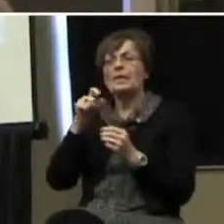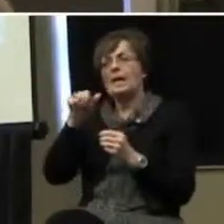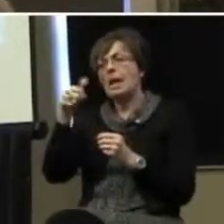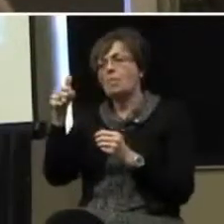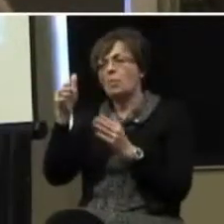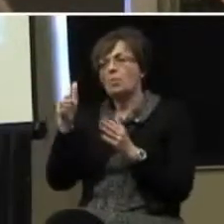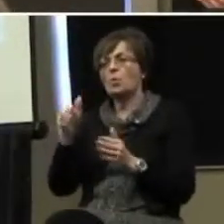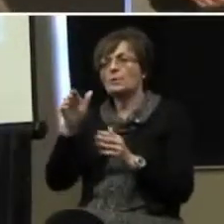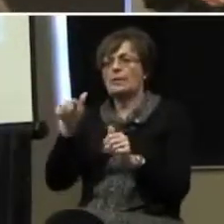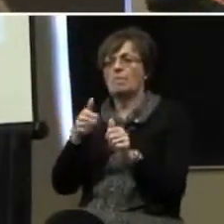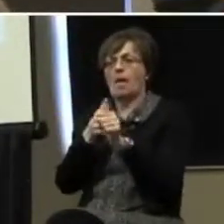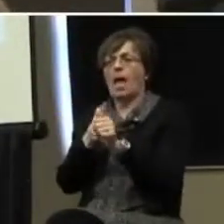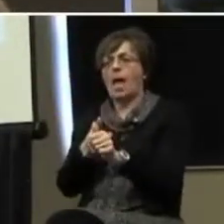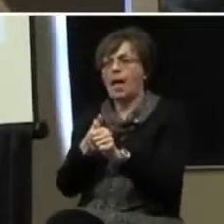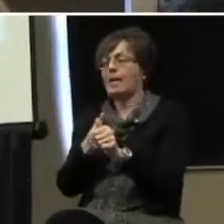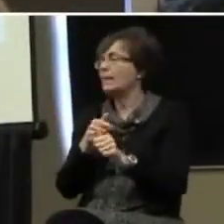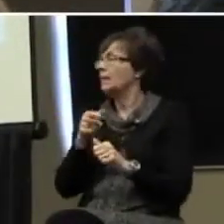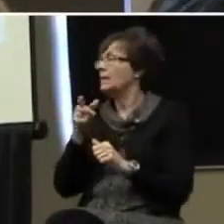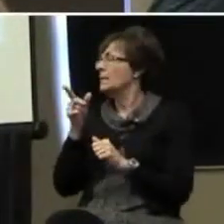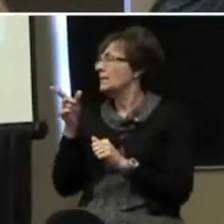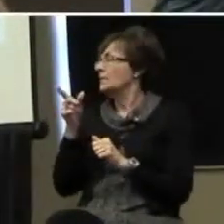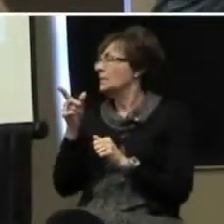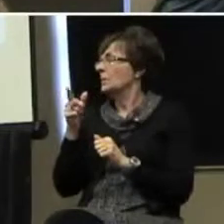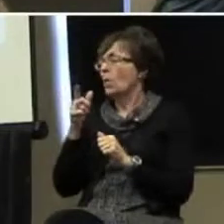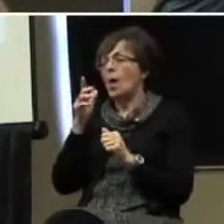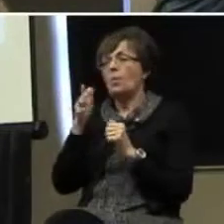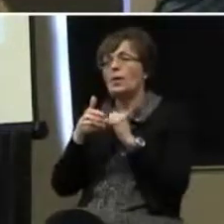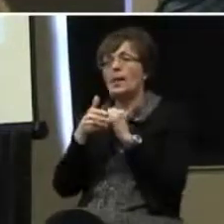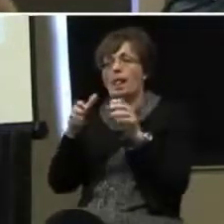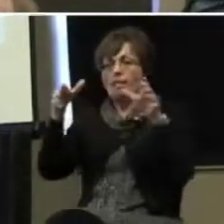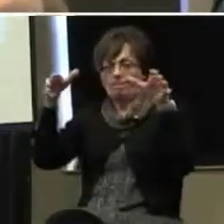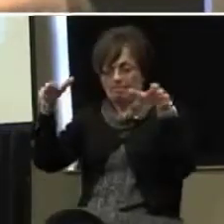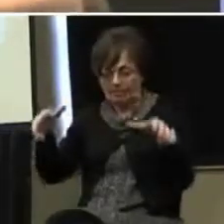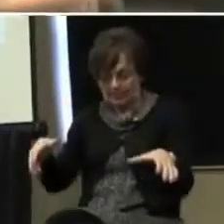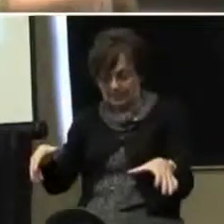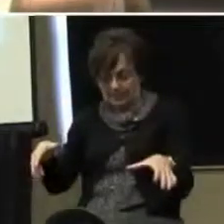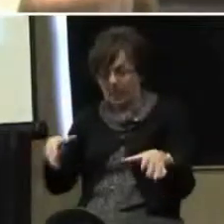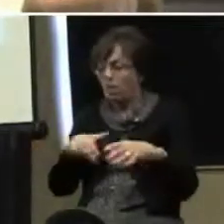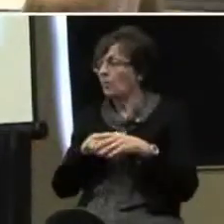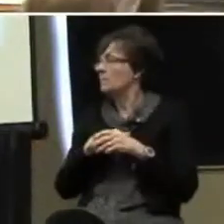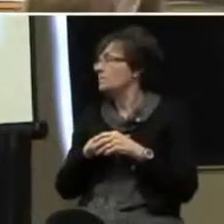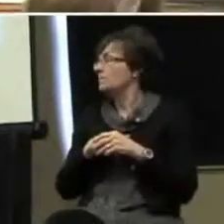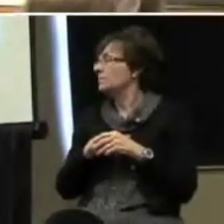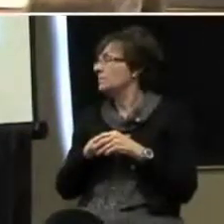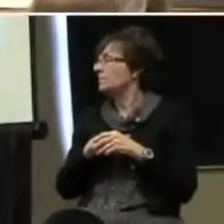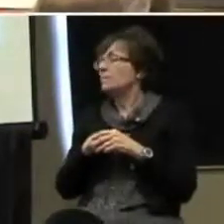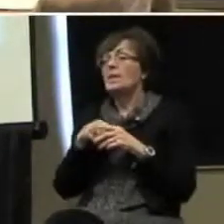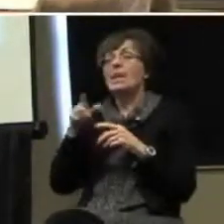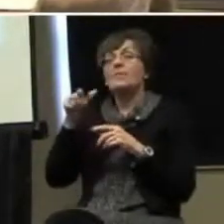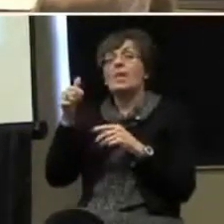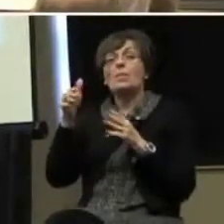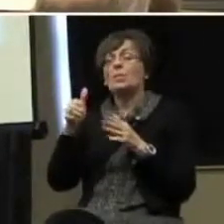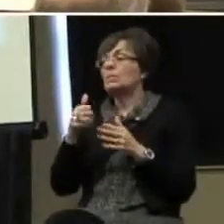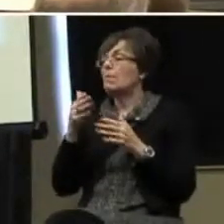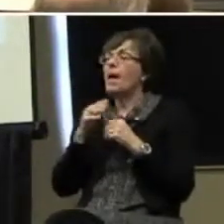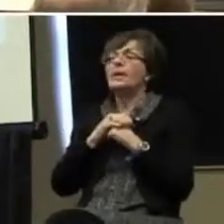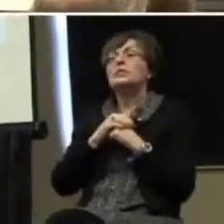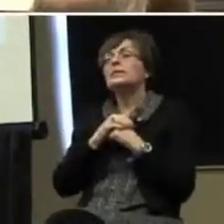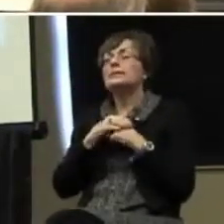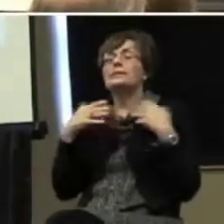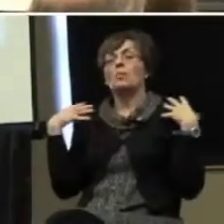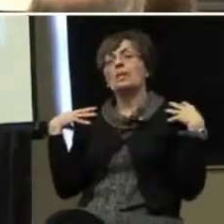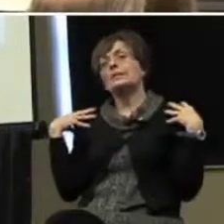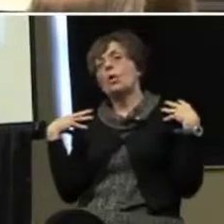behind. The additional person would be, like I would help manipulate to sit down, okay? And that additional person might just